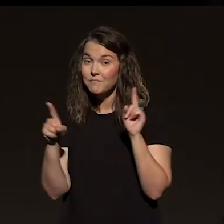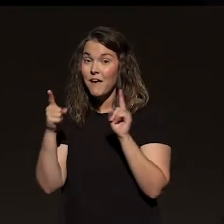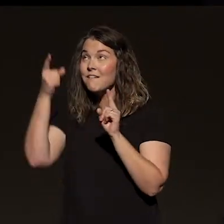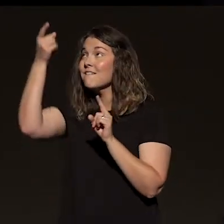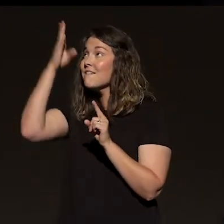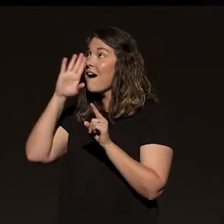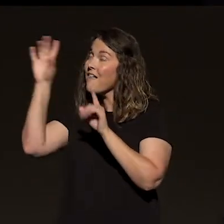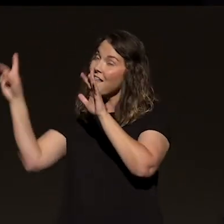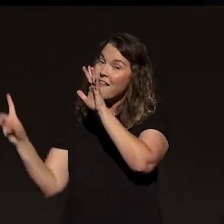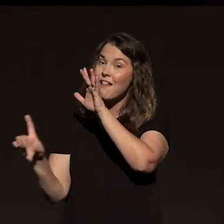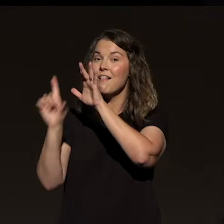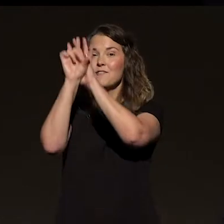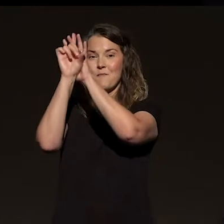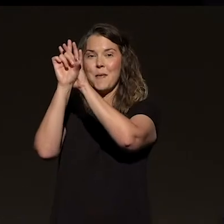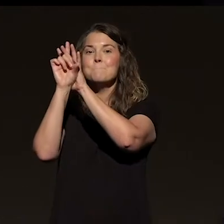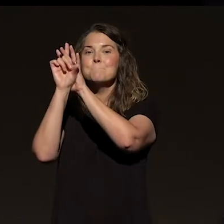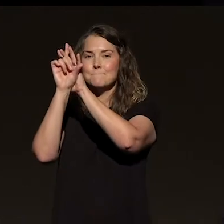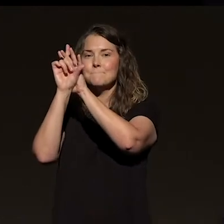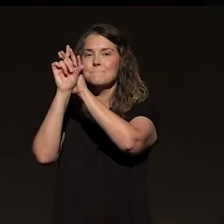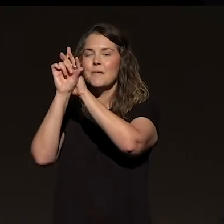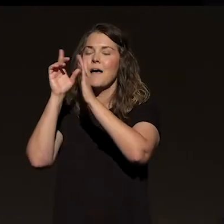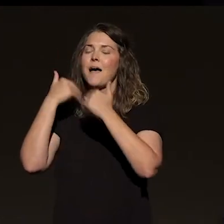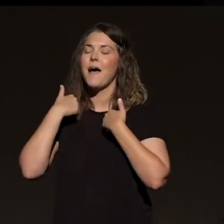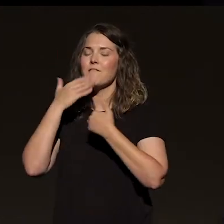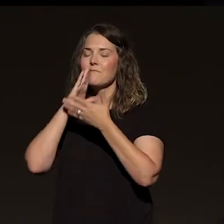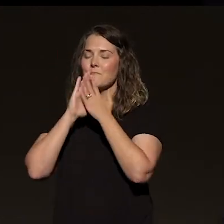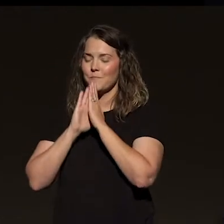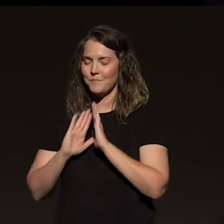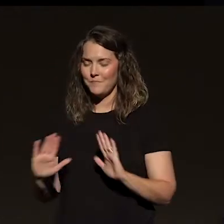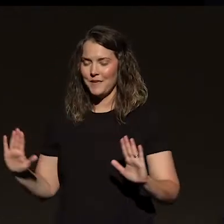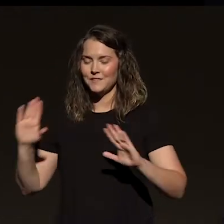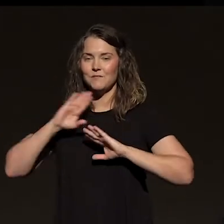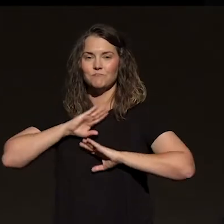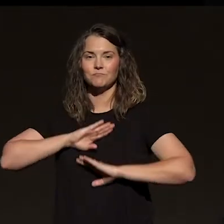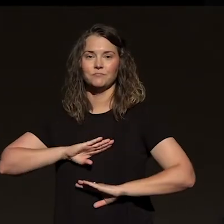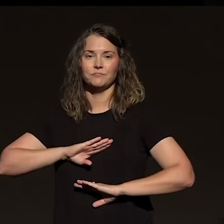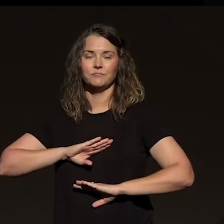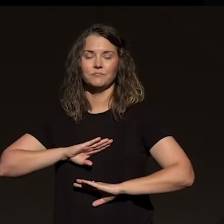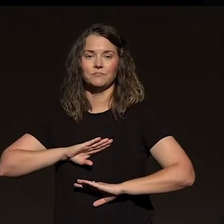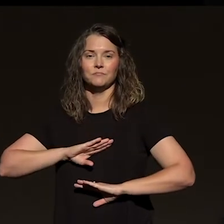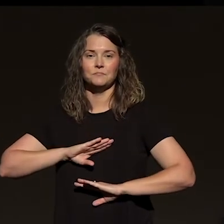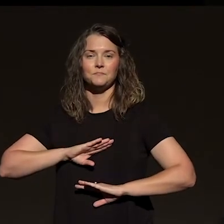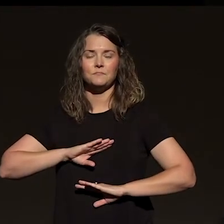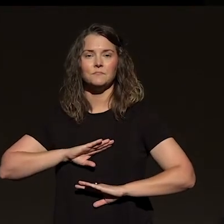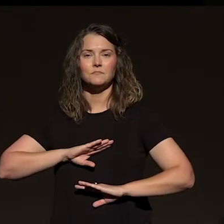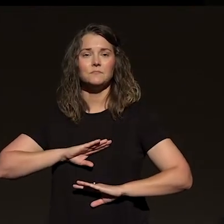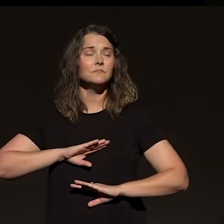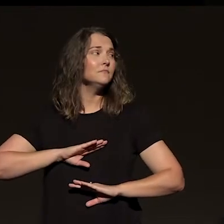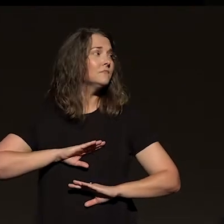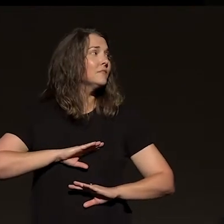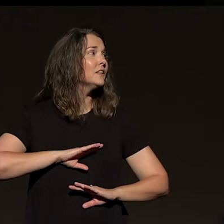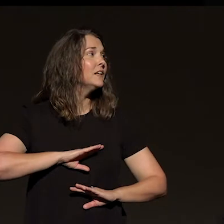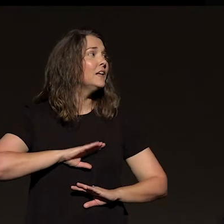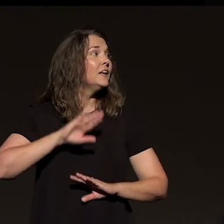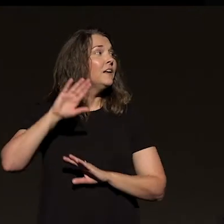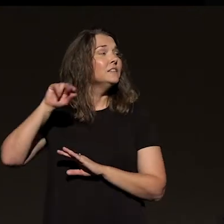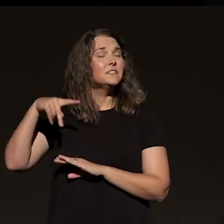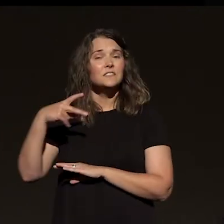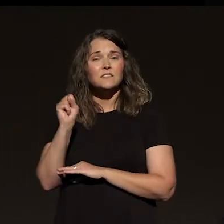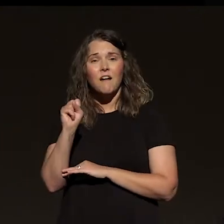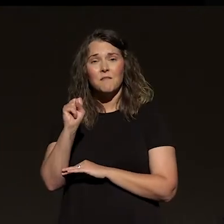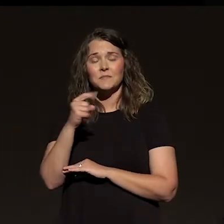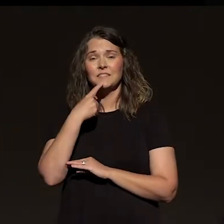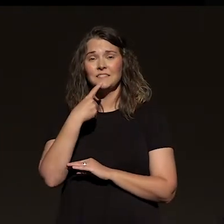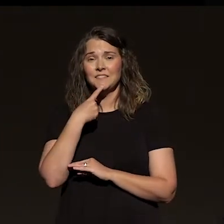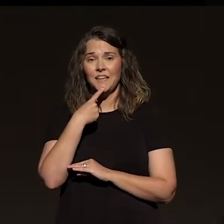showing up. You have peace and rest. I read recently Psalm 33 verses 18, and following it says, Behold, the eye of the Lord is on